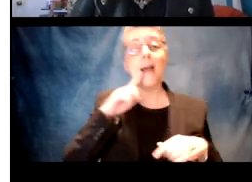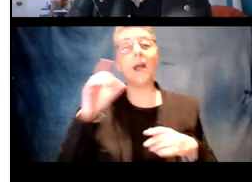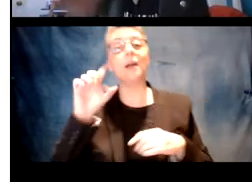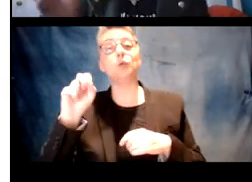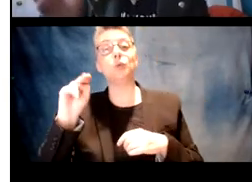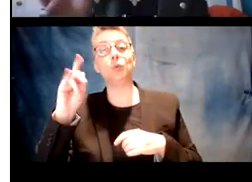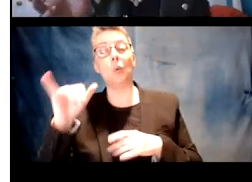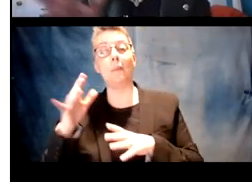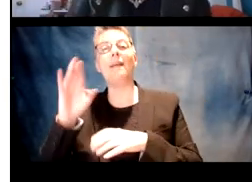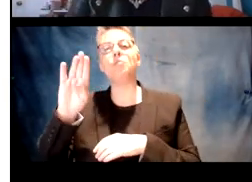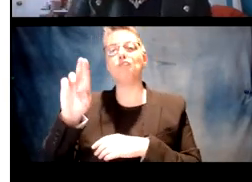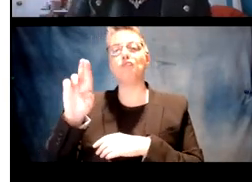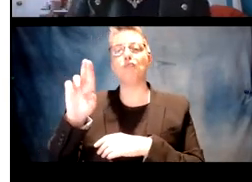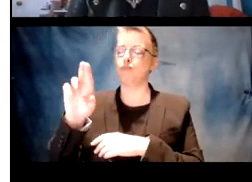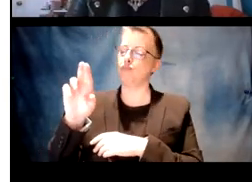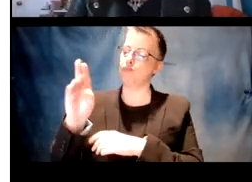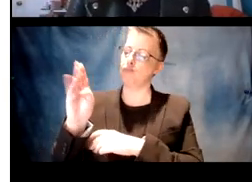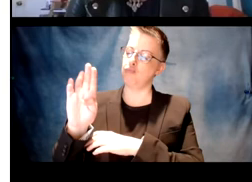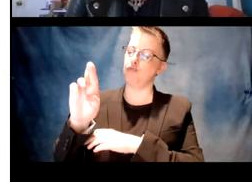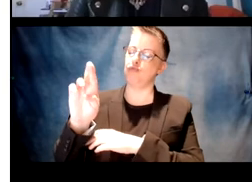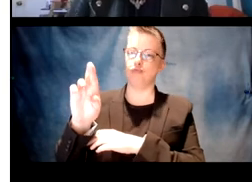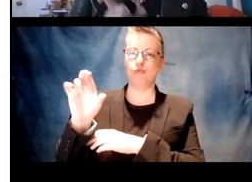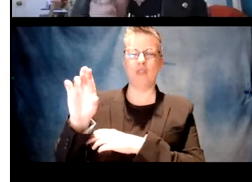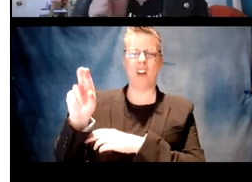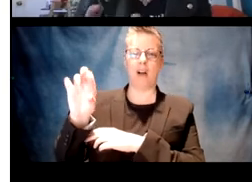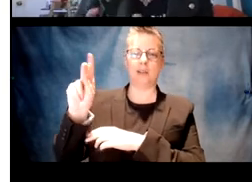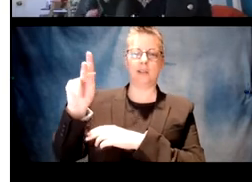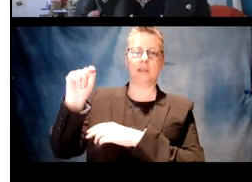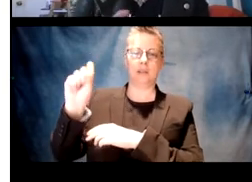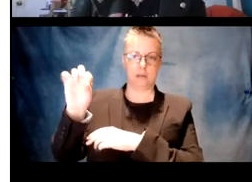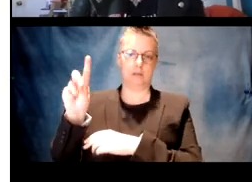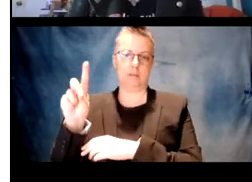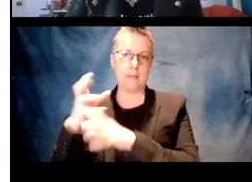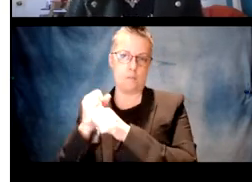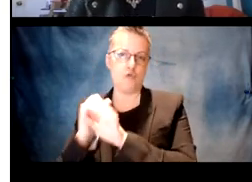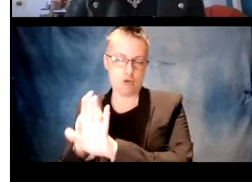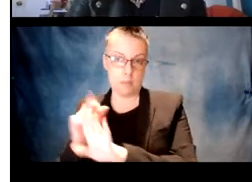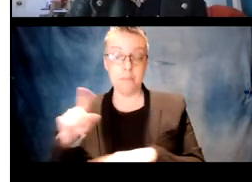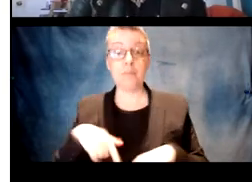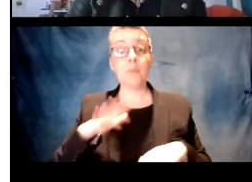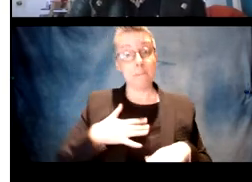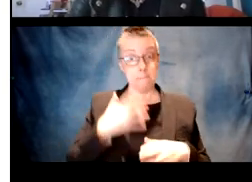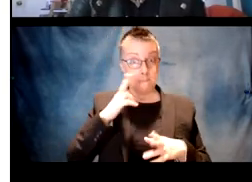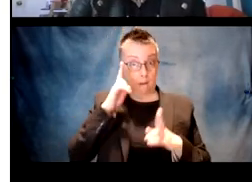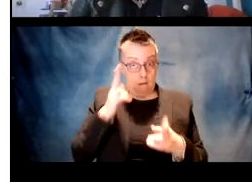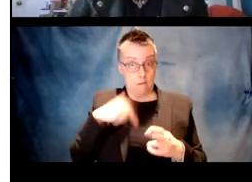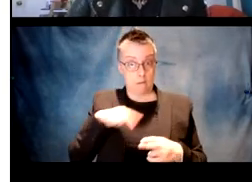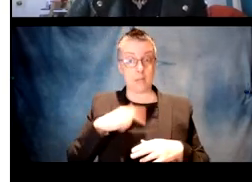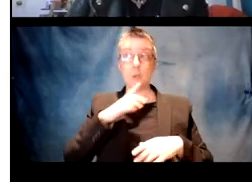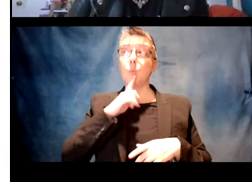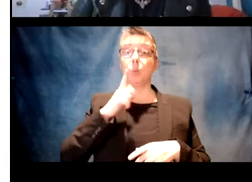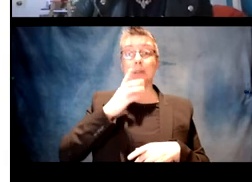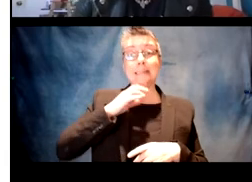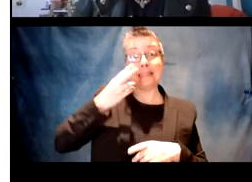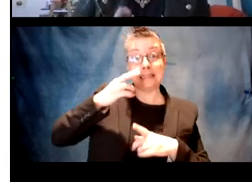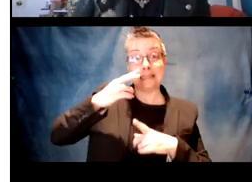balls, Snoopy brooked the ball, so we're using the same carrier sentence in all of them. And my prediction is that